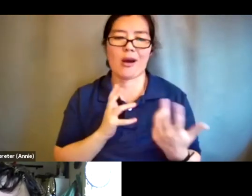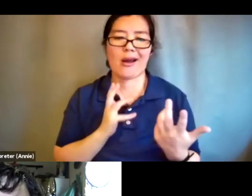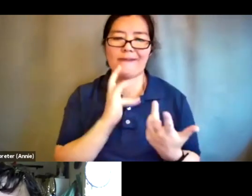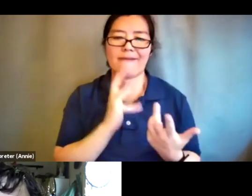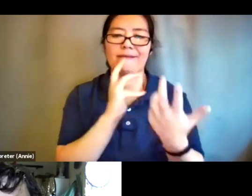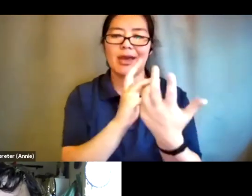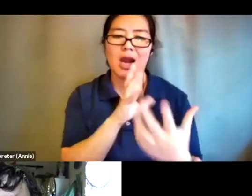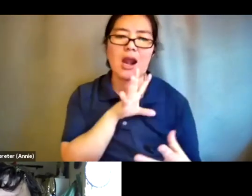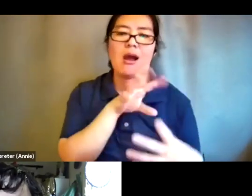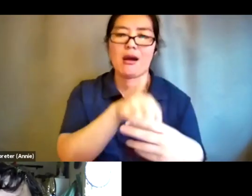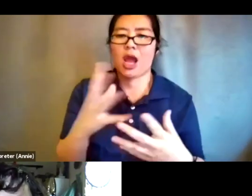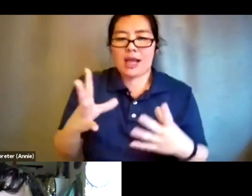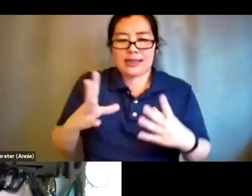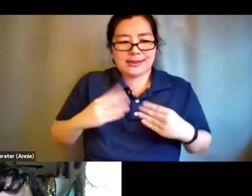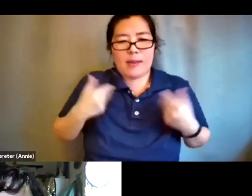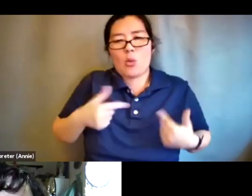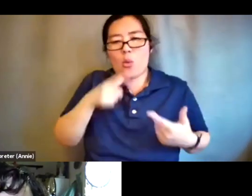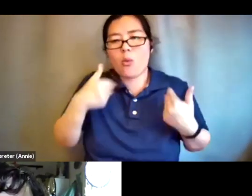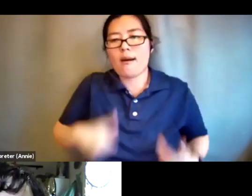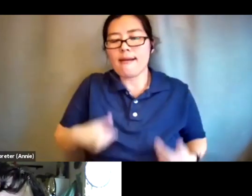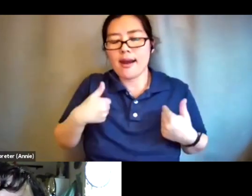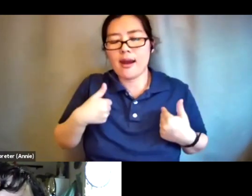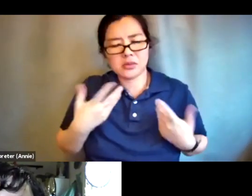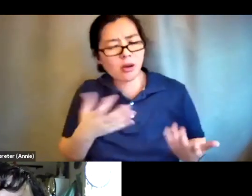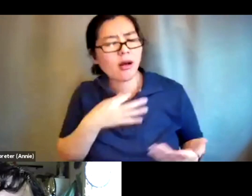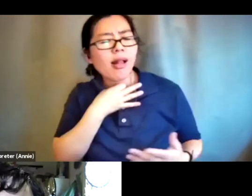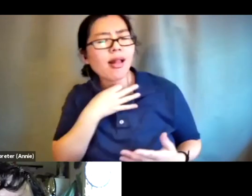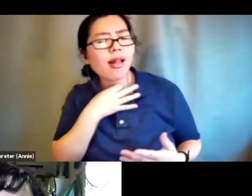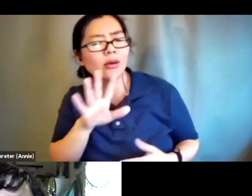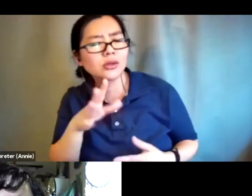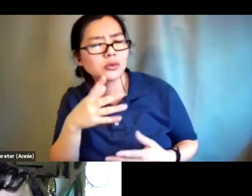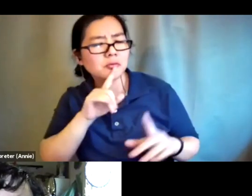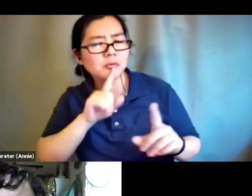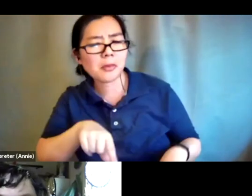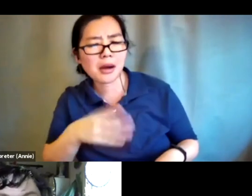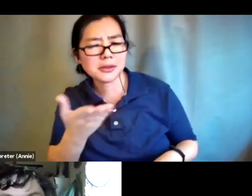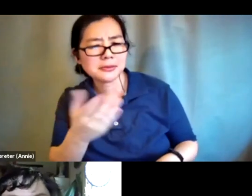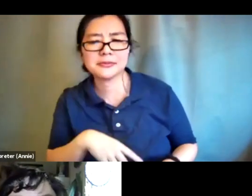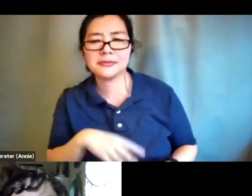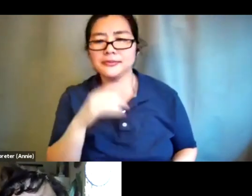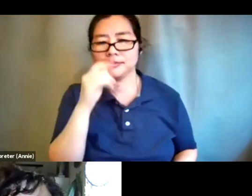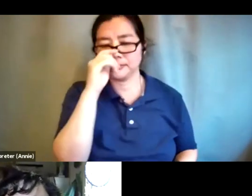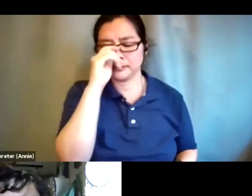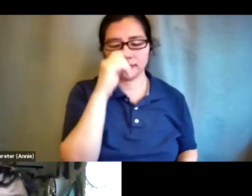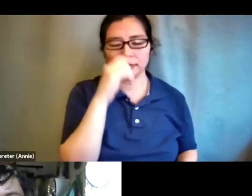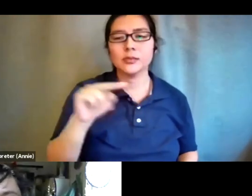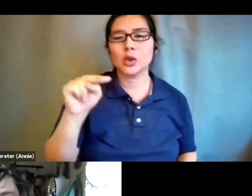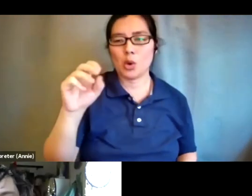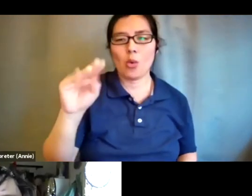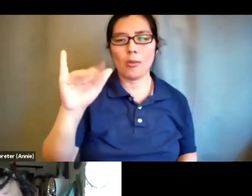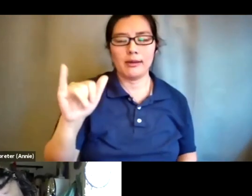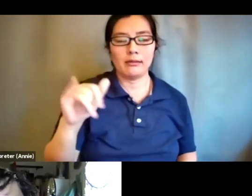offer a response if you have one to this question yeah thank you um